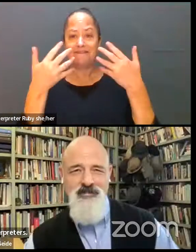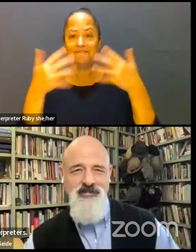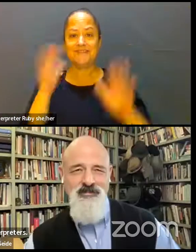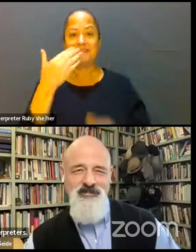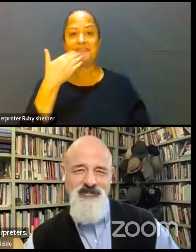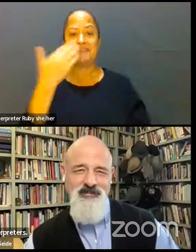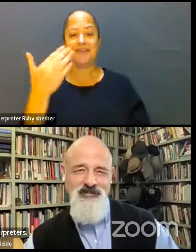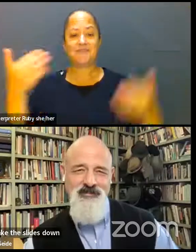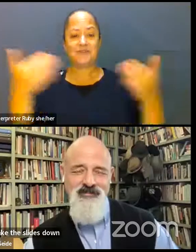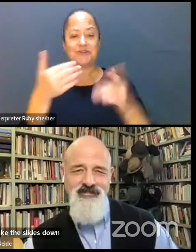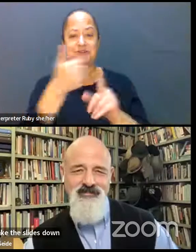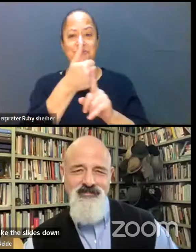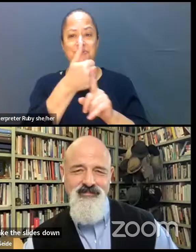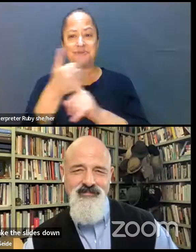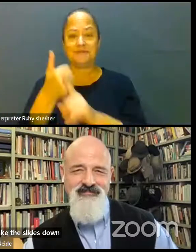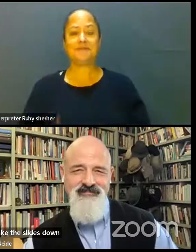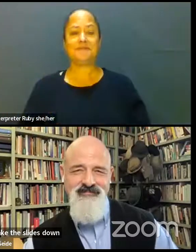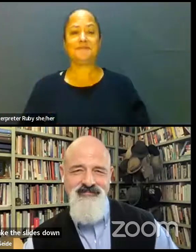introducing yourselves.